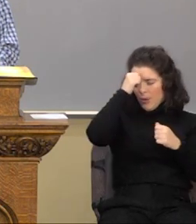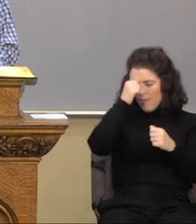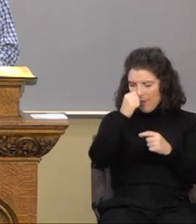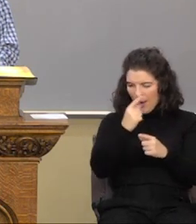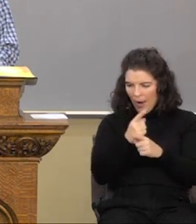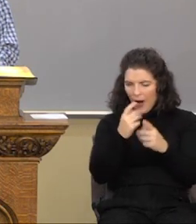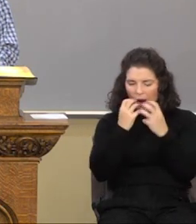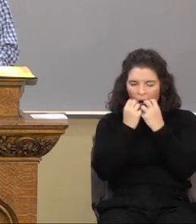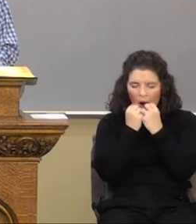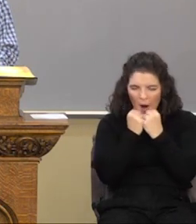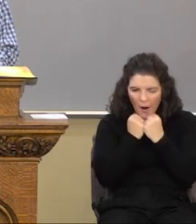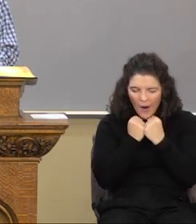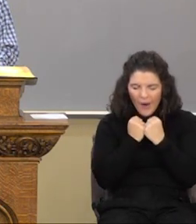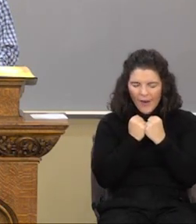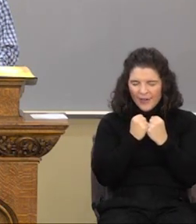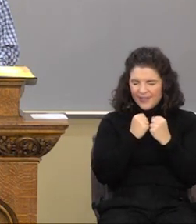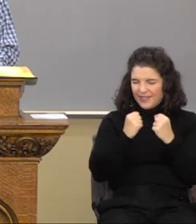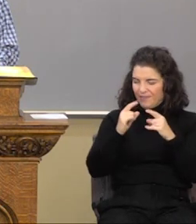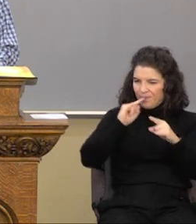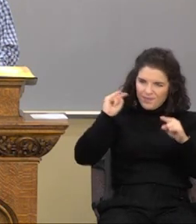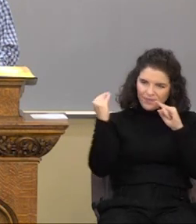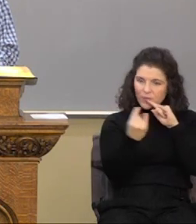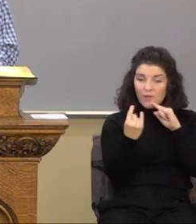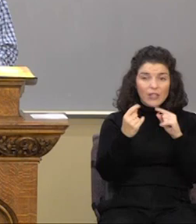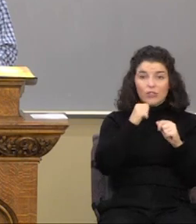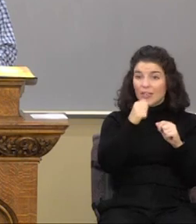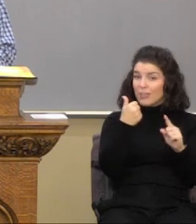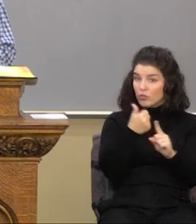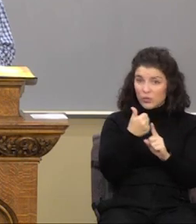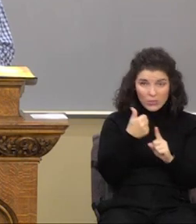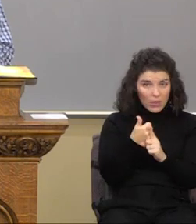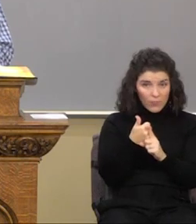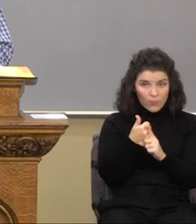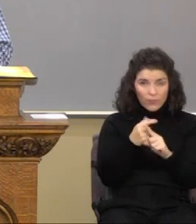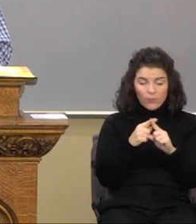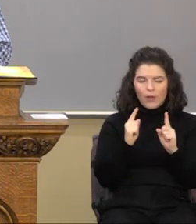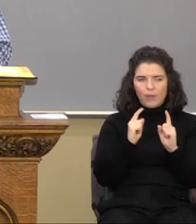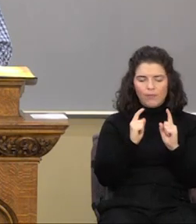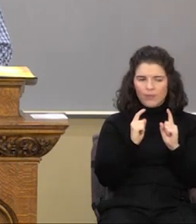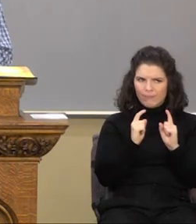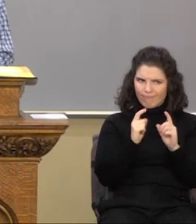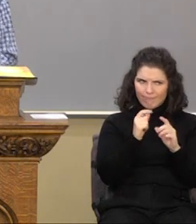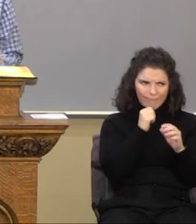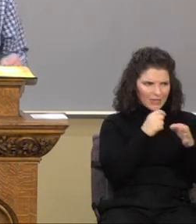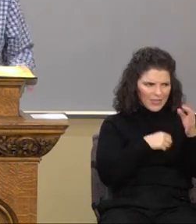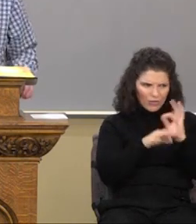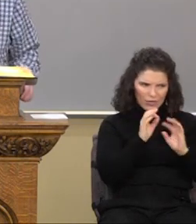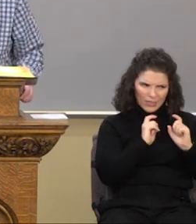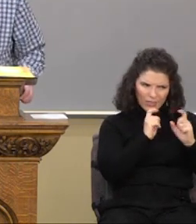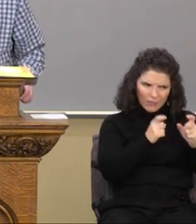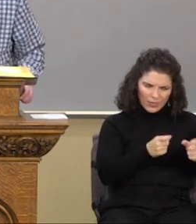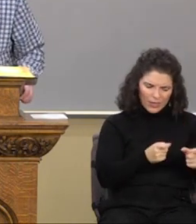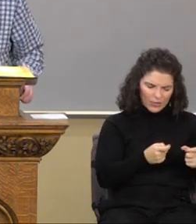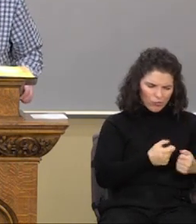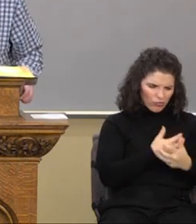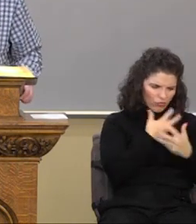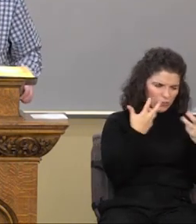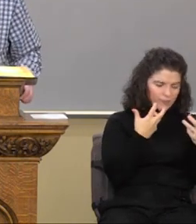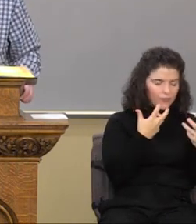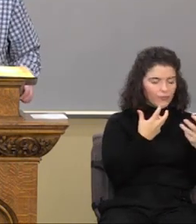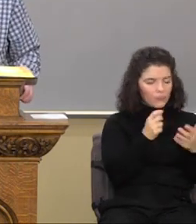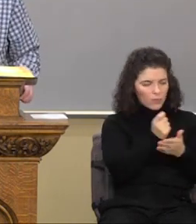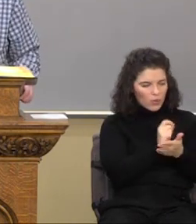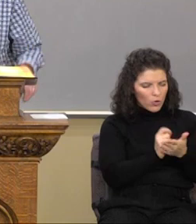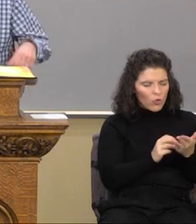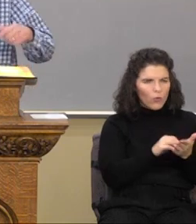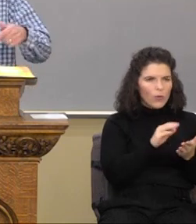avenge not yourselves, but rather give place unto wrath. For it is rich and vengeance is mine. I will